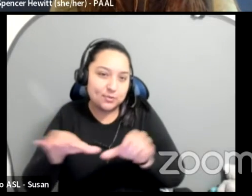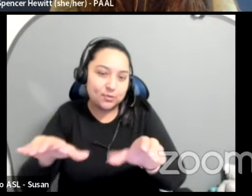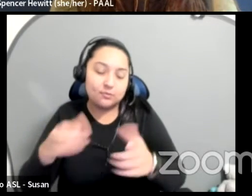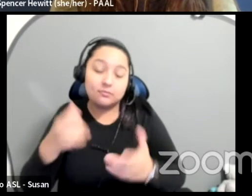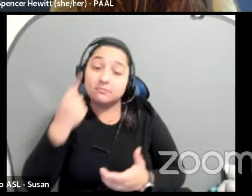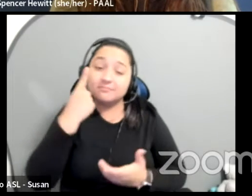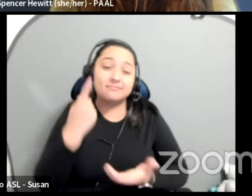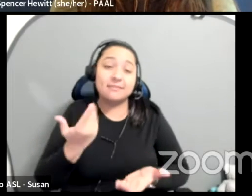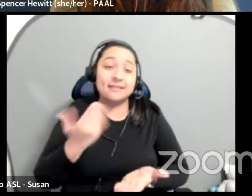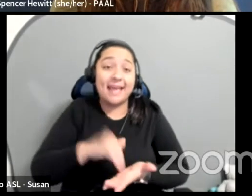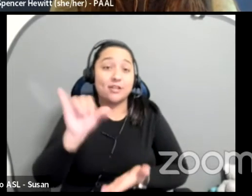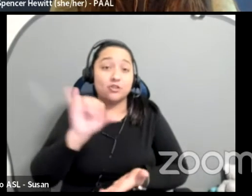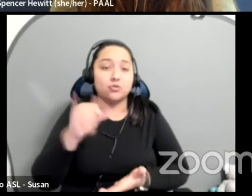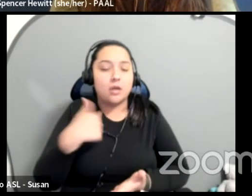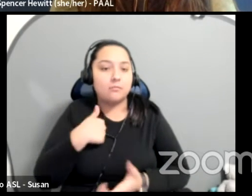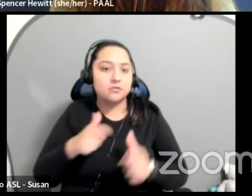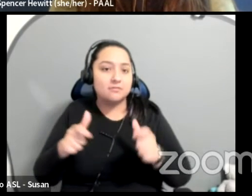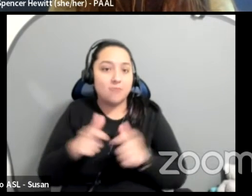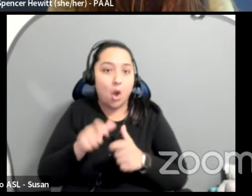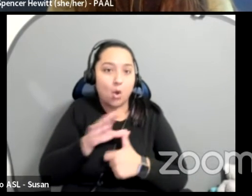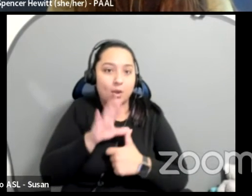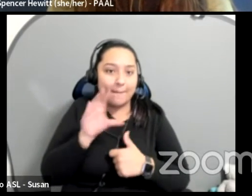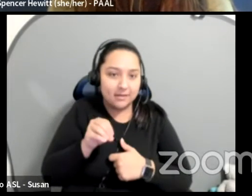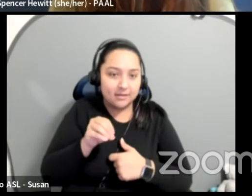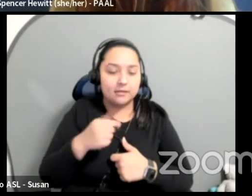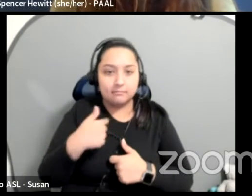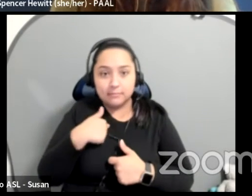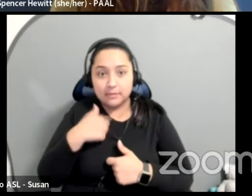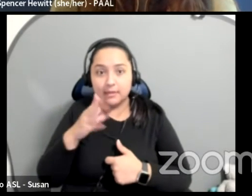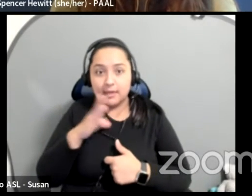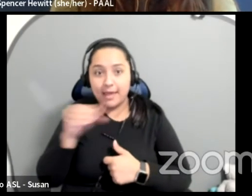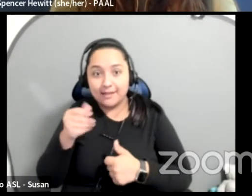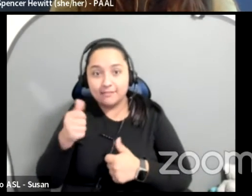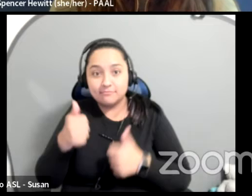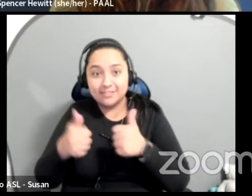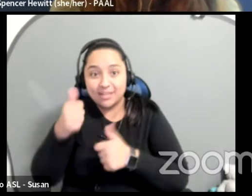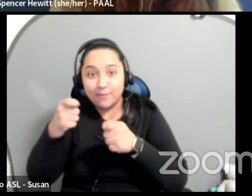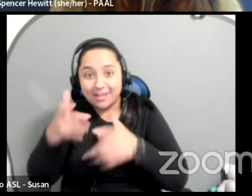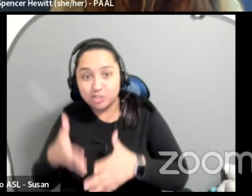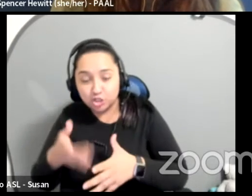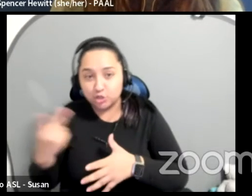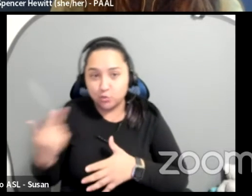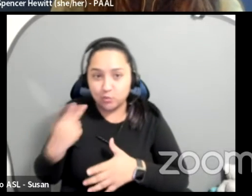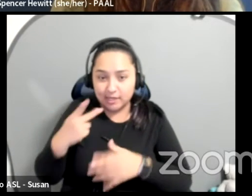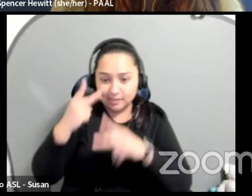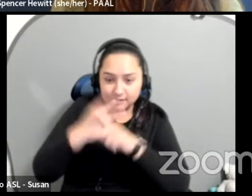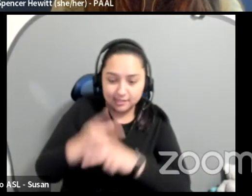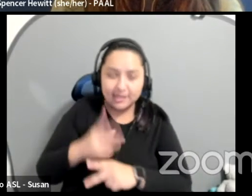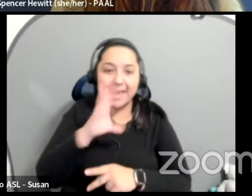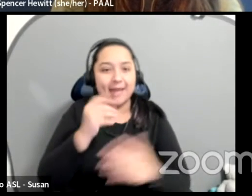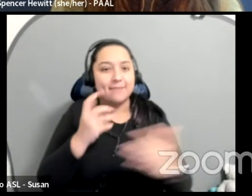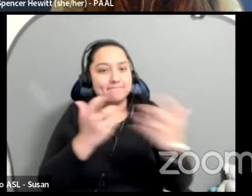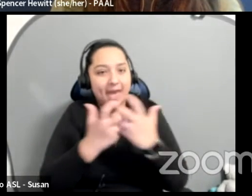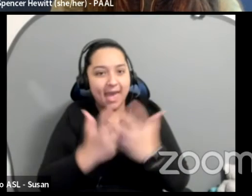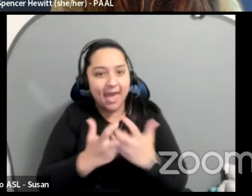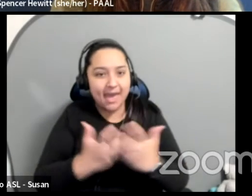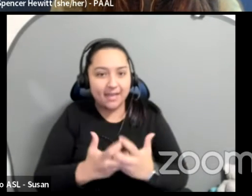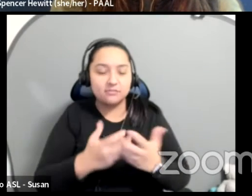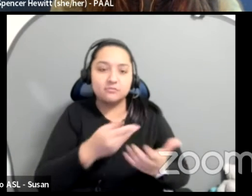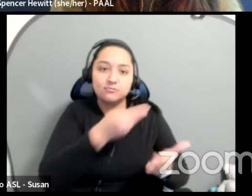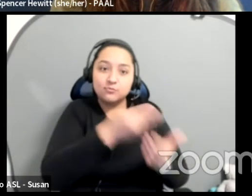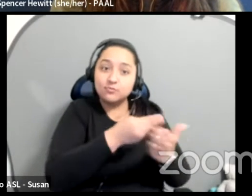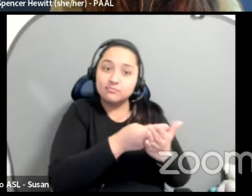small company. was like me and my GM, you know, I did a lot, like I literally did a lot of the matching of the receipts because I wanted to get it done, you know?